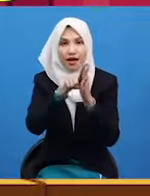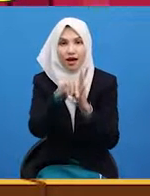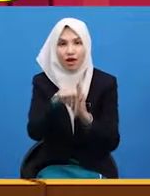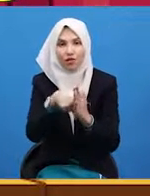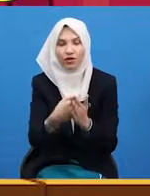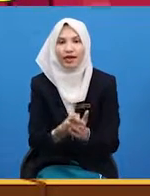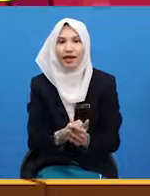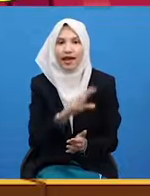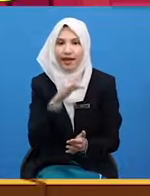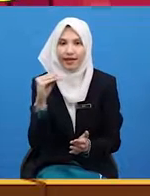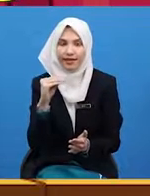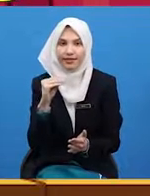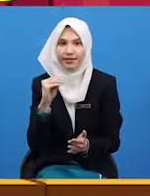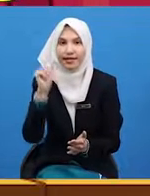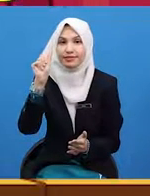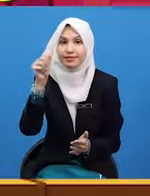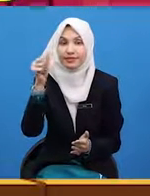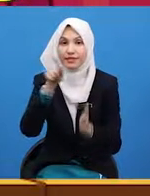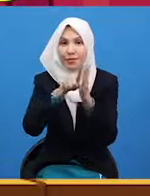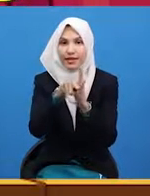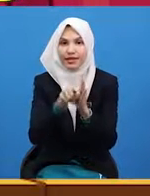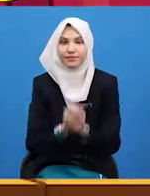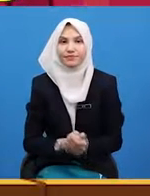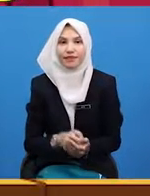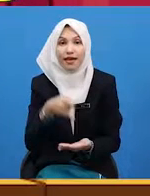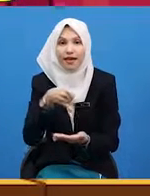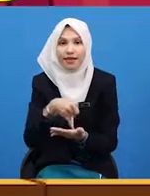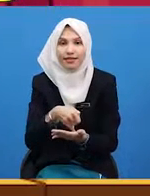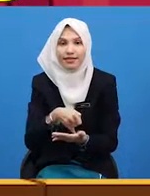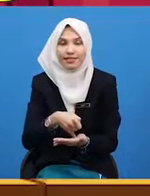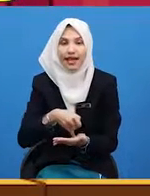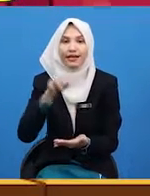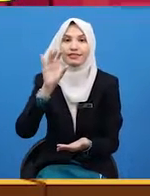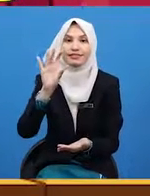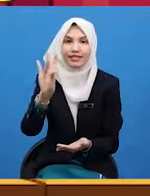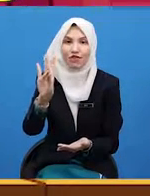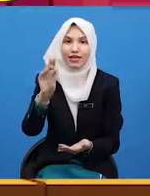ten is the minutes. It's seven ten.